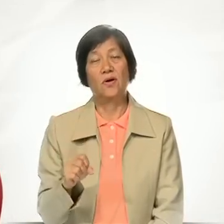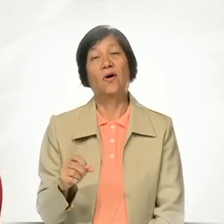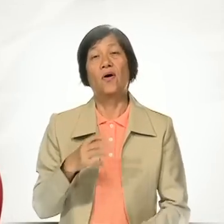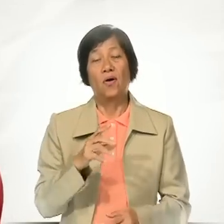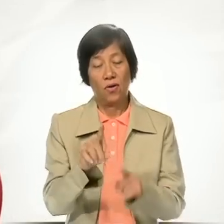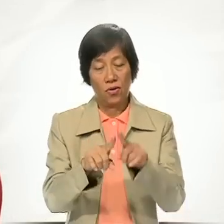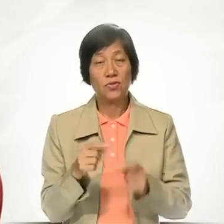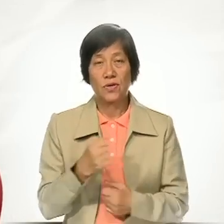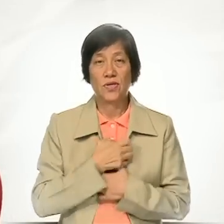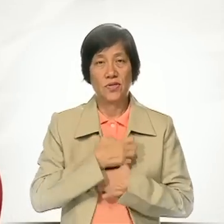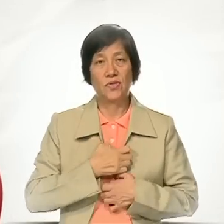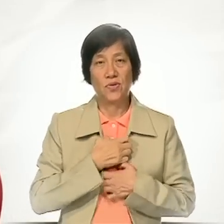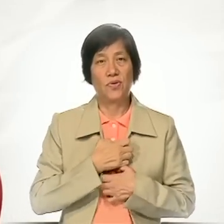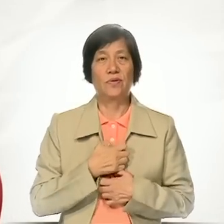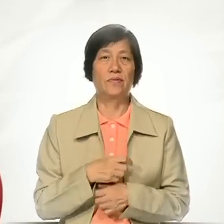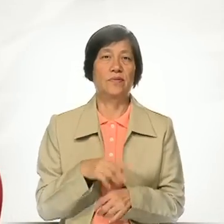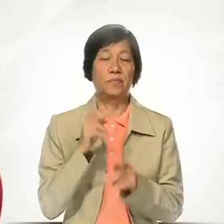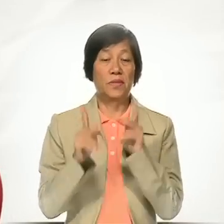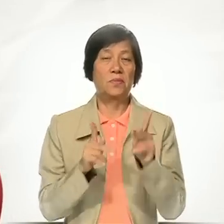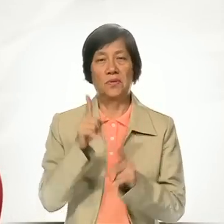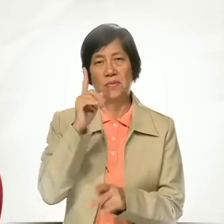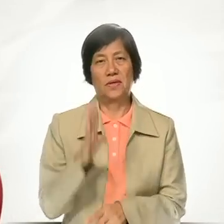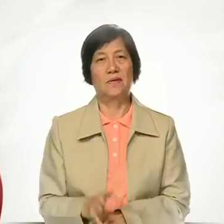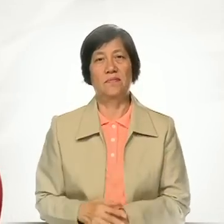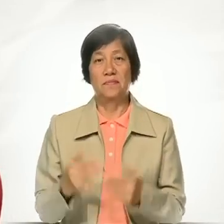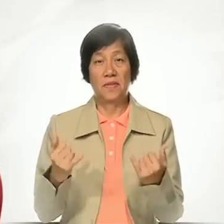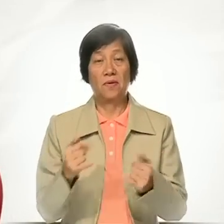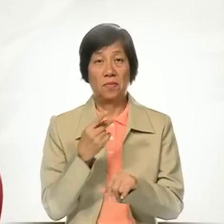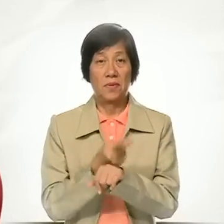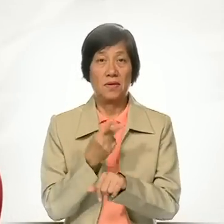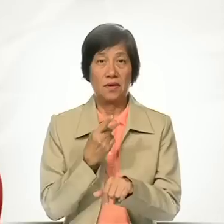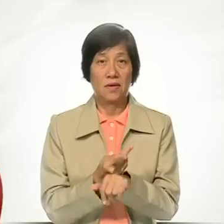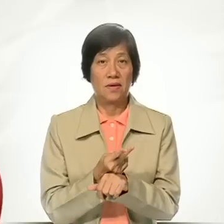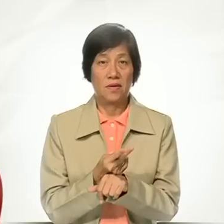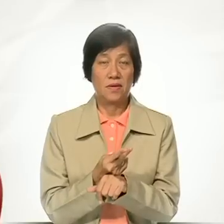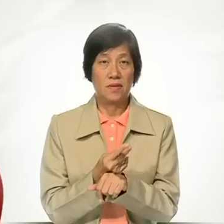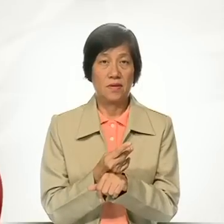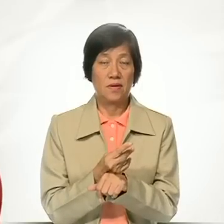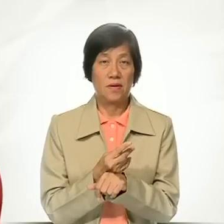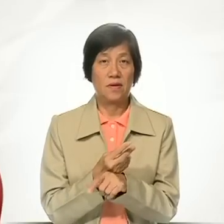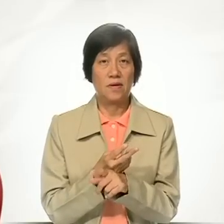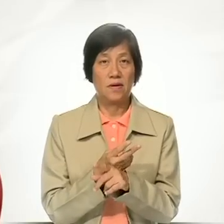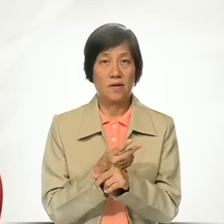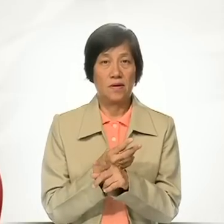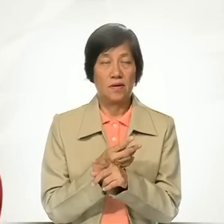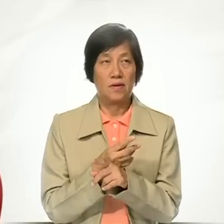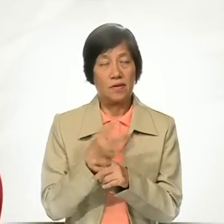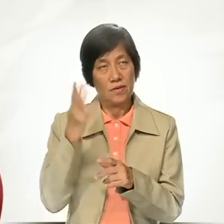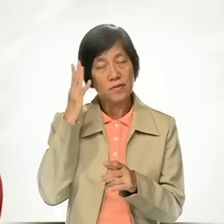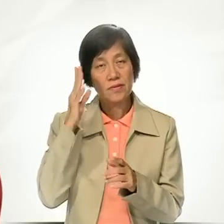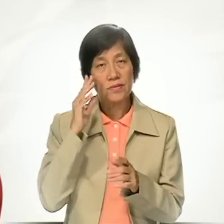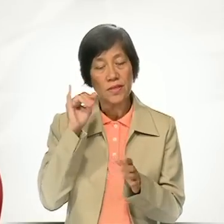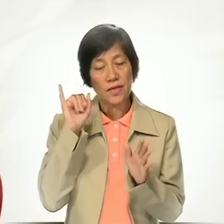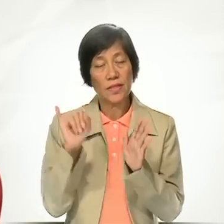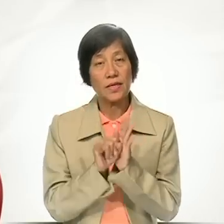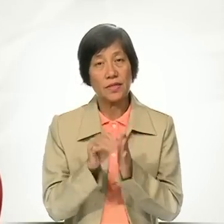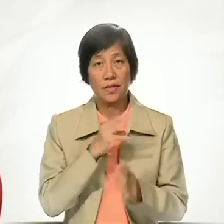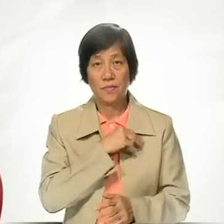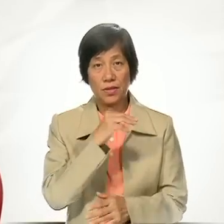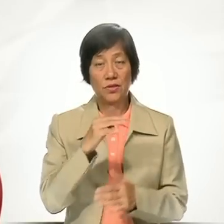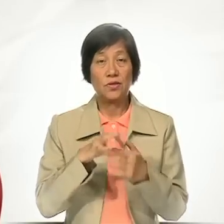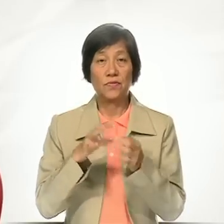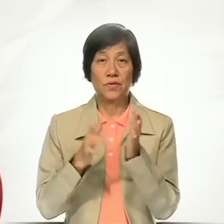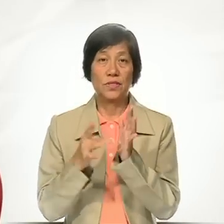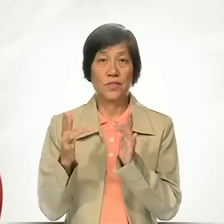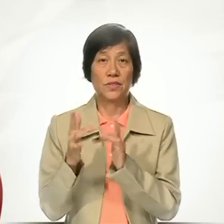Peter narrates the identity and the mission of Jesus Christ,